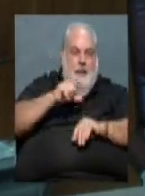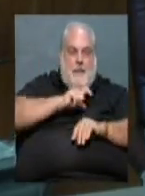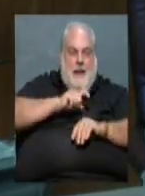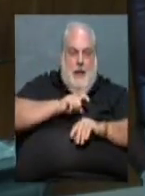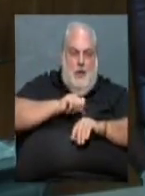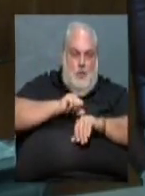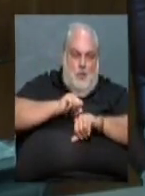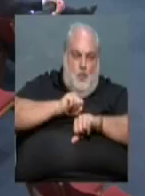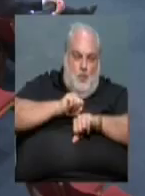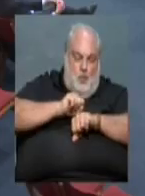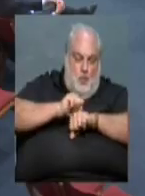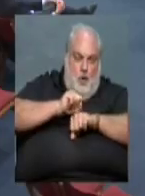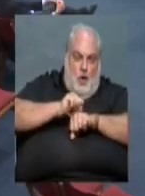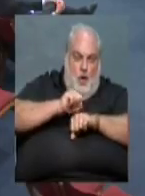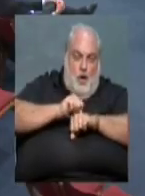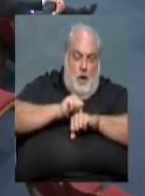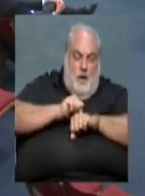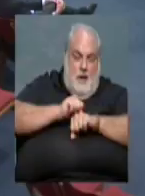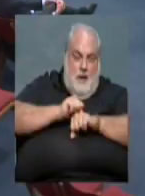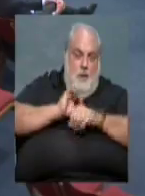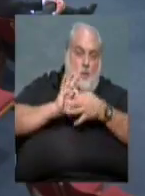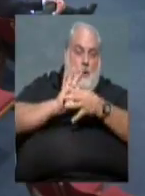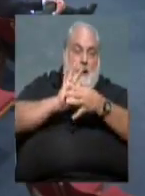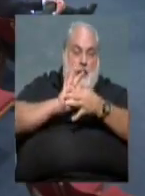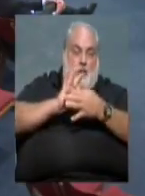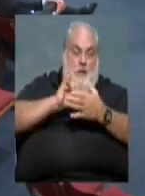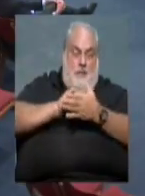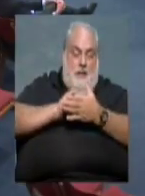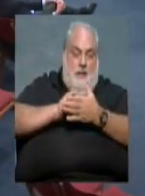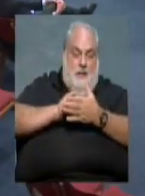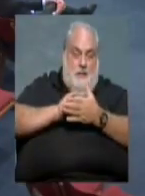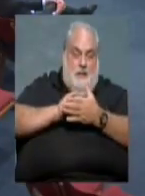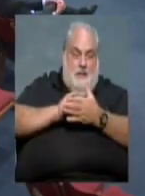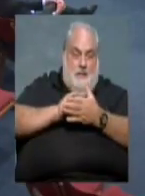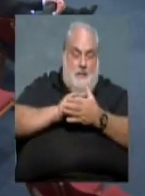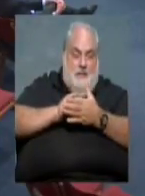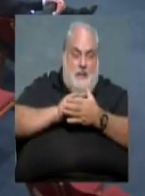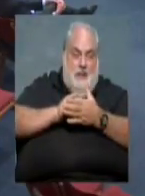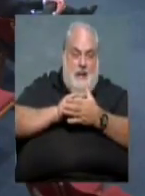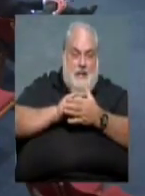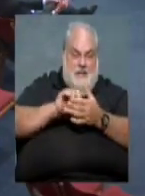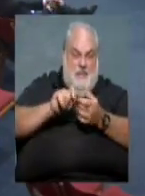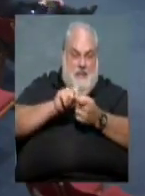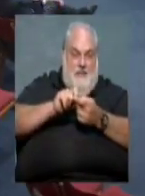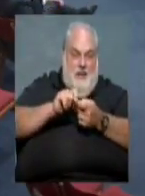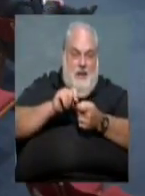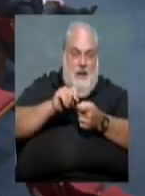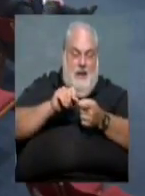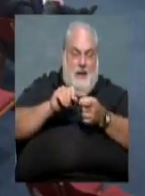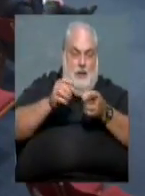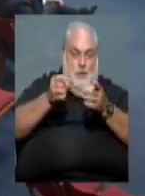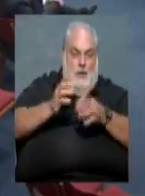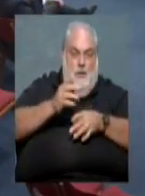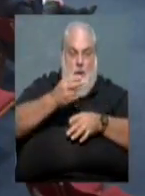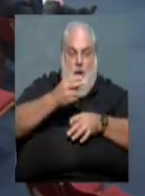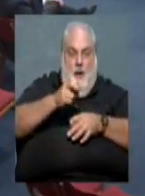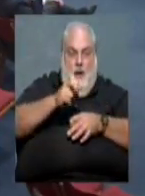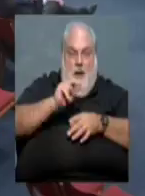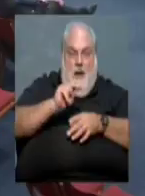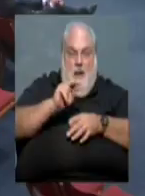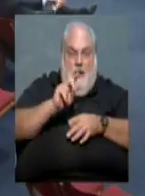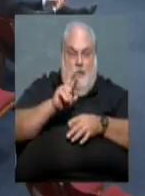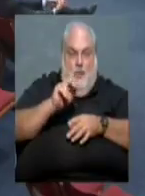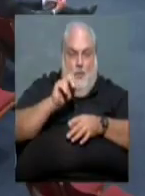respect to these activities? And they all seem to be in the central part of the city, mainly in Director Hendricks Ward. And I'd like to know what kind of